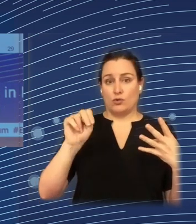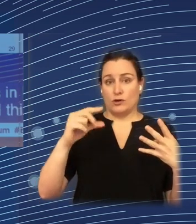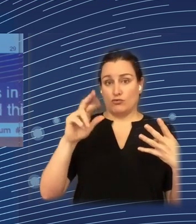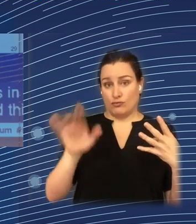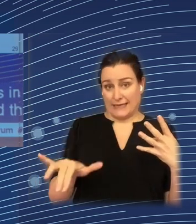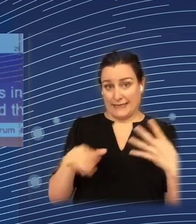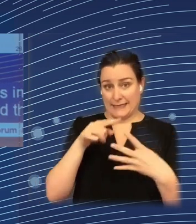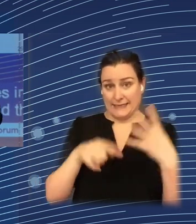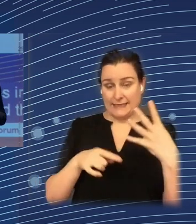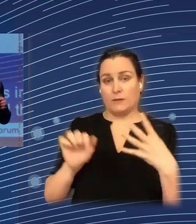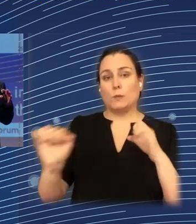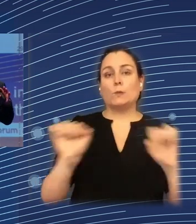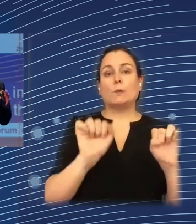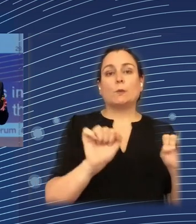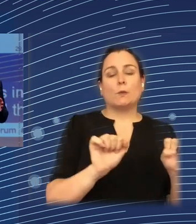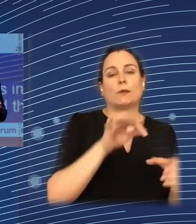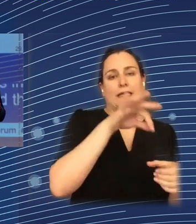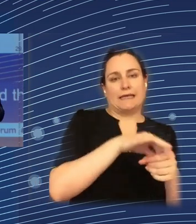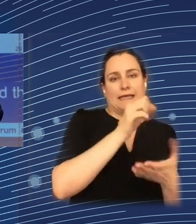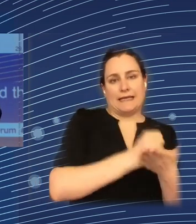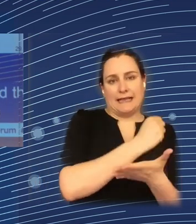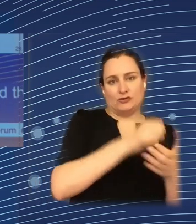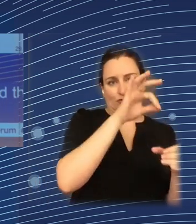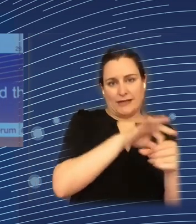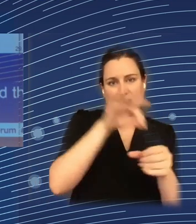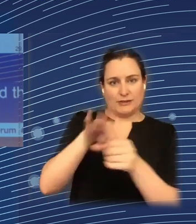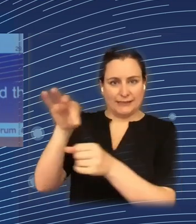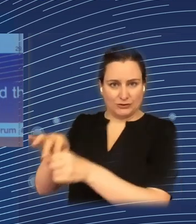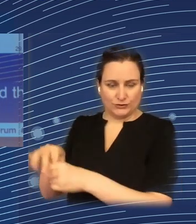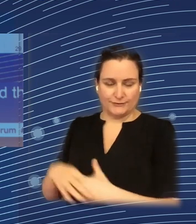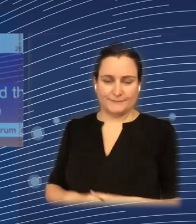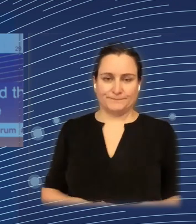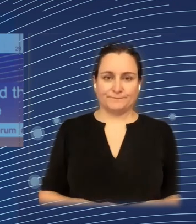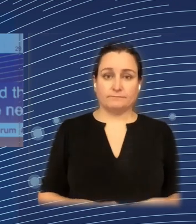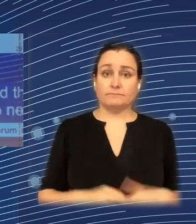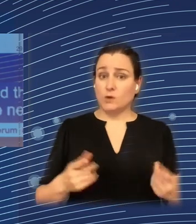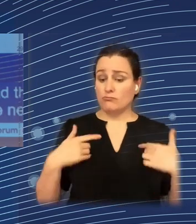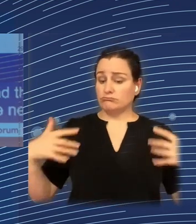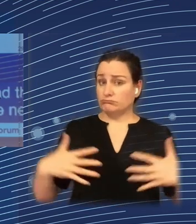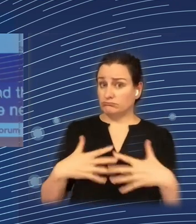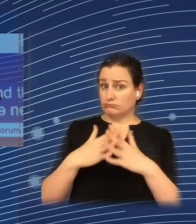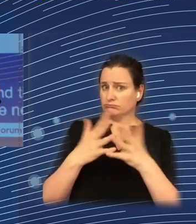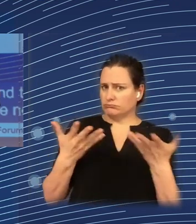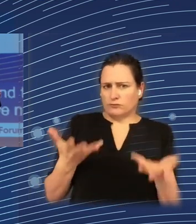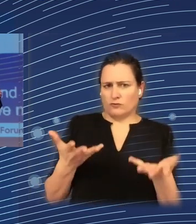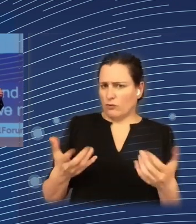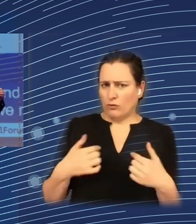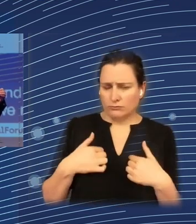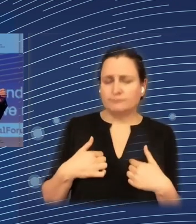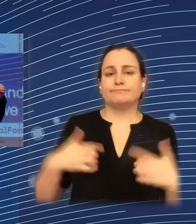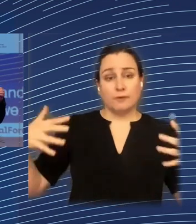this is in national elections. So why do we need then more cohesion? We need more cohesion for economic reasons.